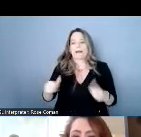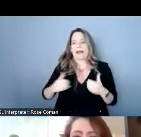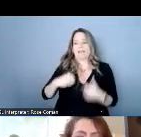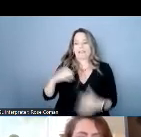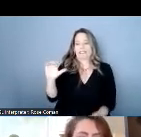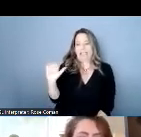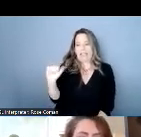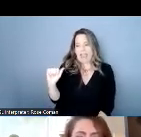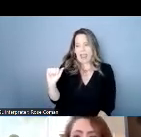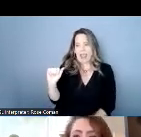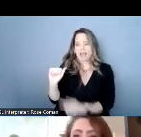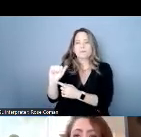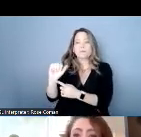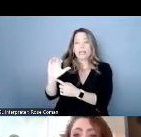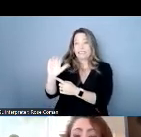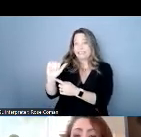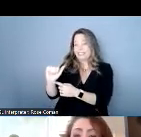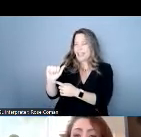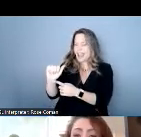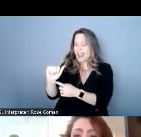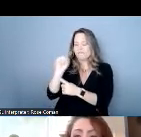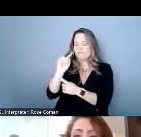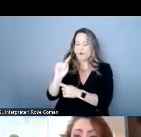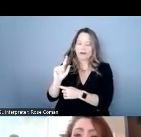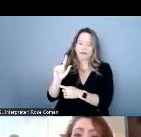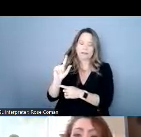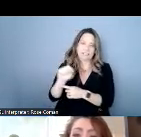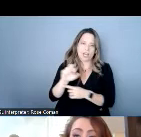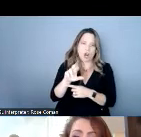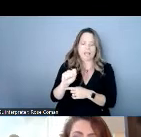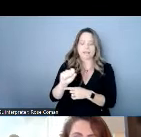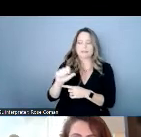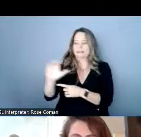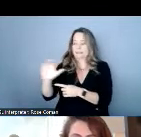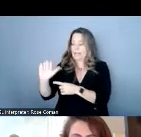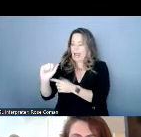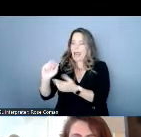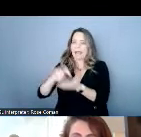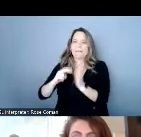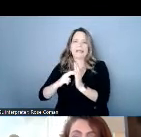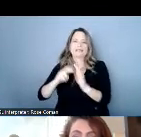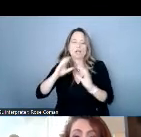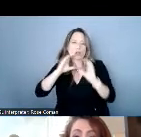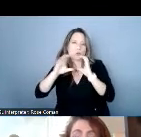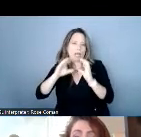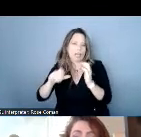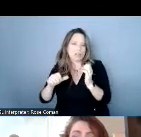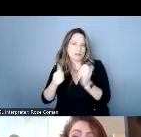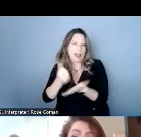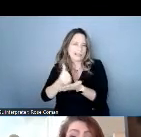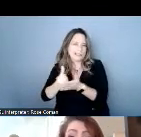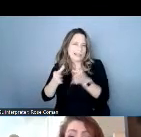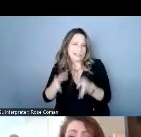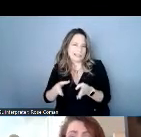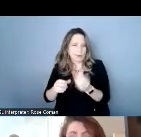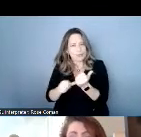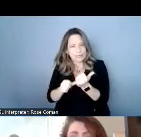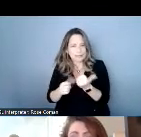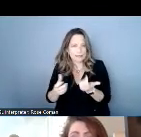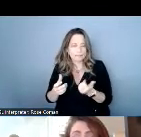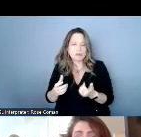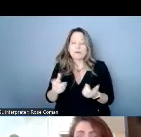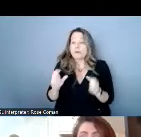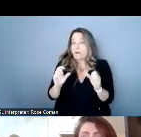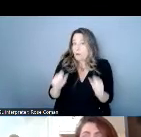it comes to telecommunications relay services is uh for communications assistance so whether it's a sign language